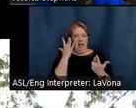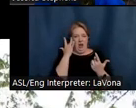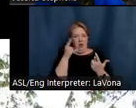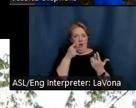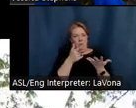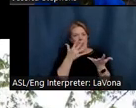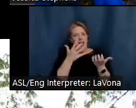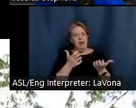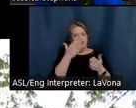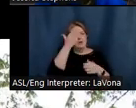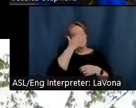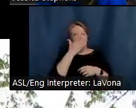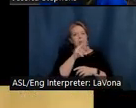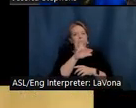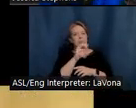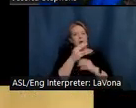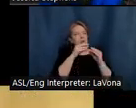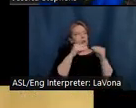uncovered front porch.